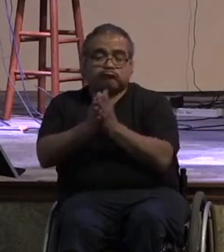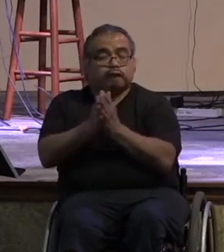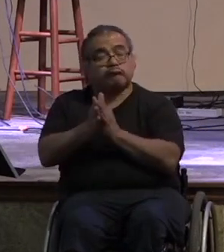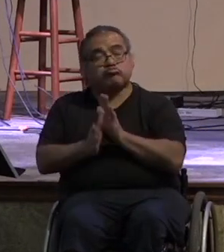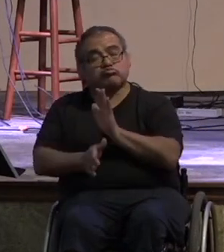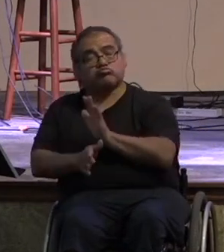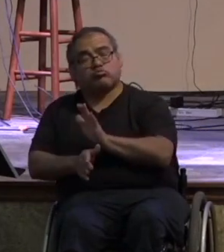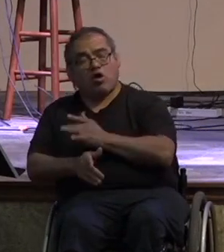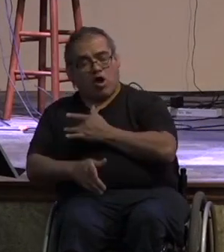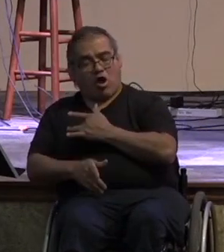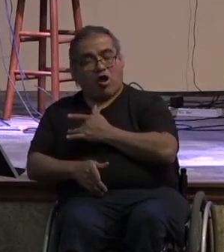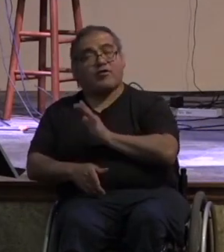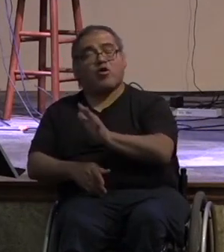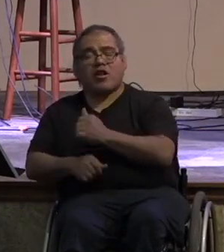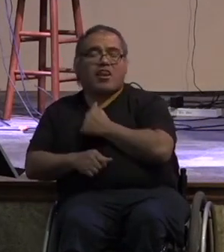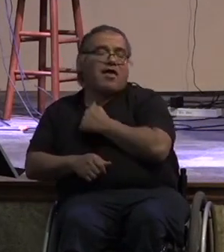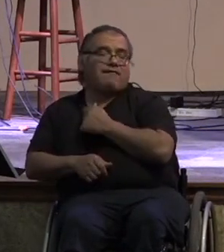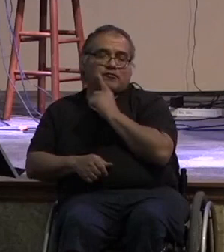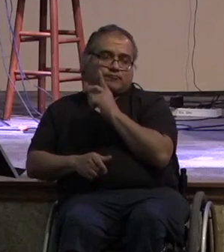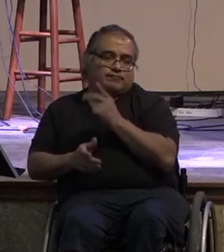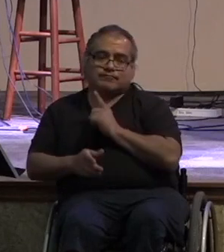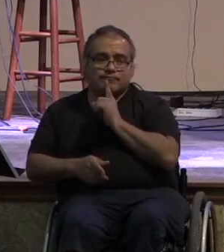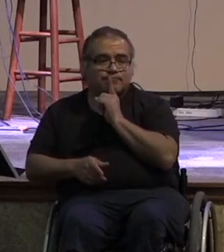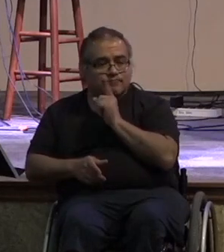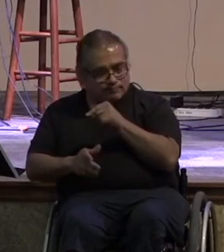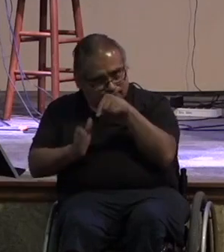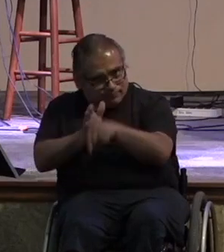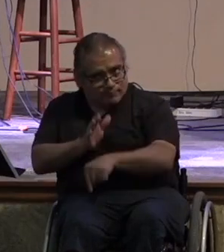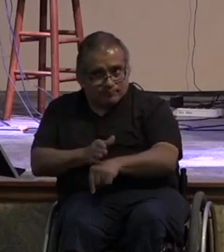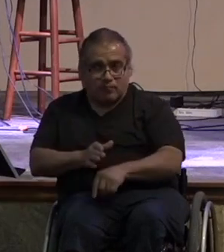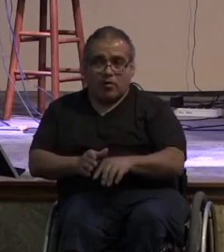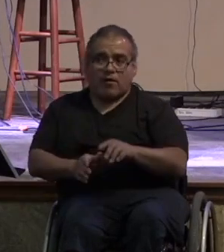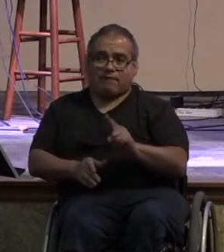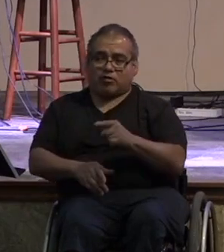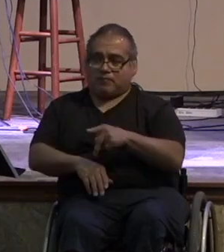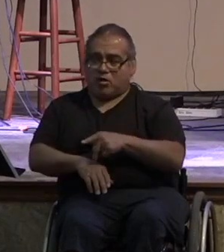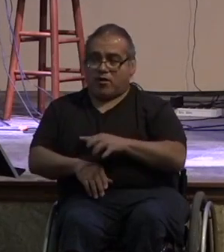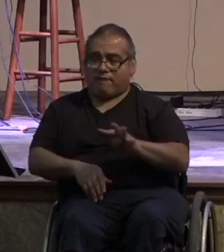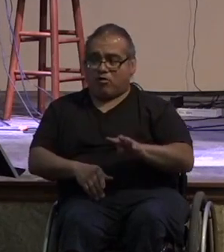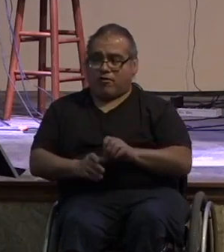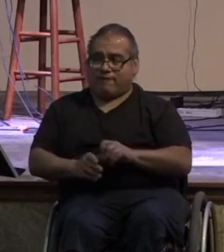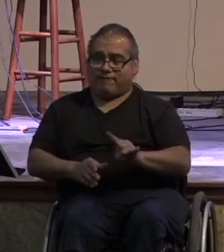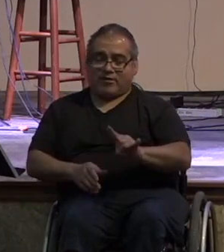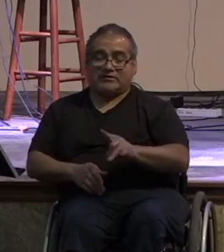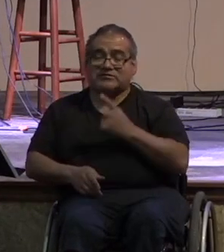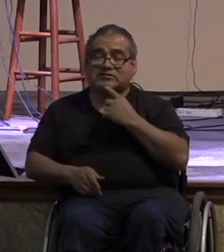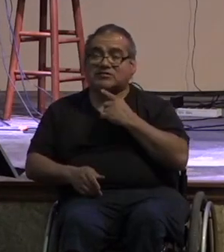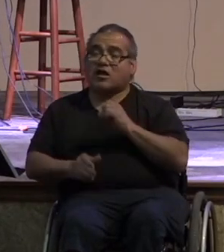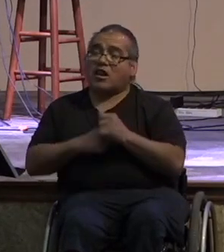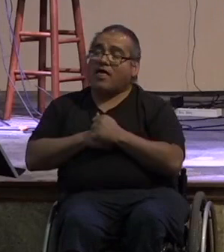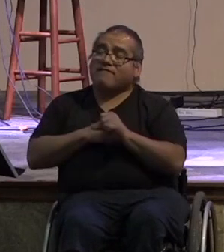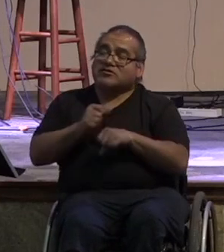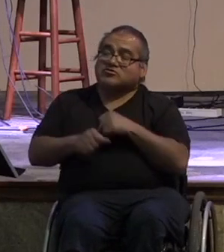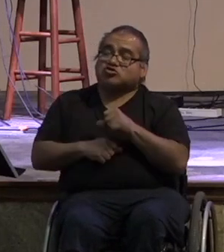that your love is also genuine first peter 4 8 says above all keep loving one another earnestly since love